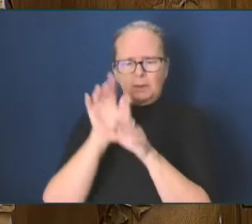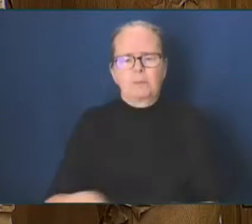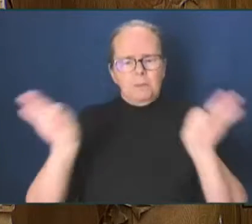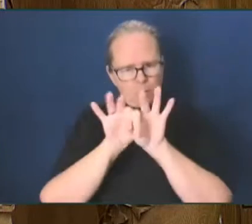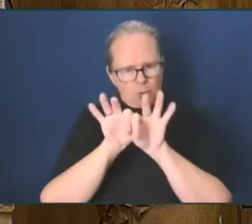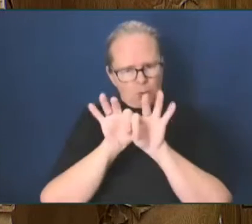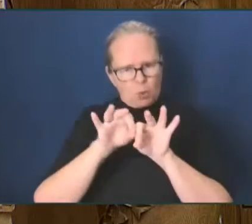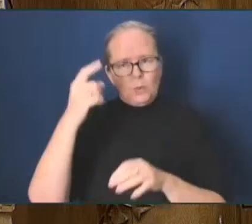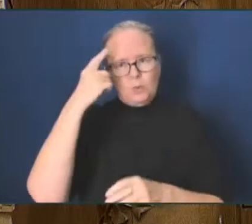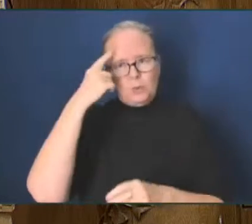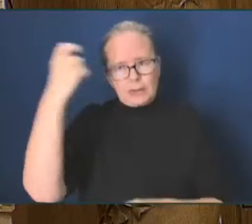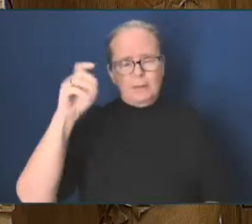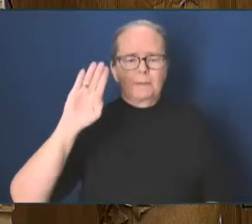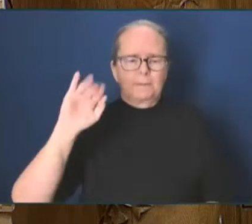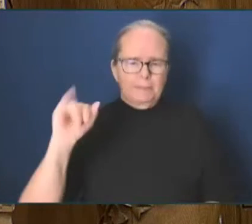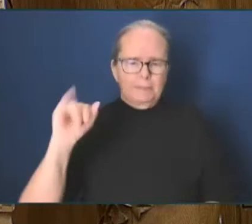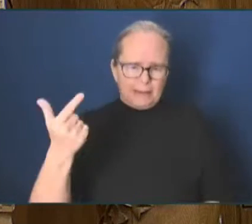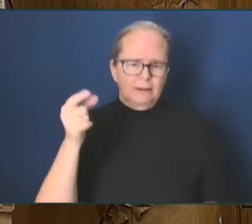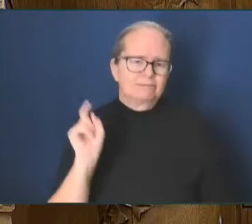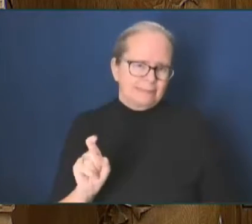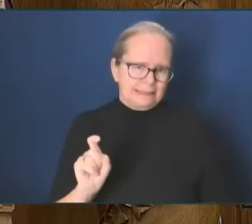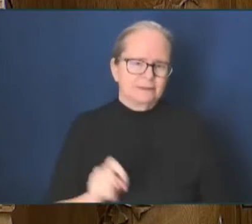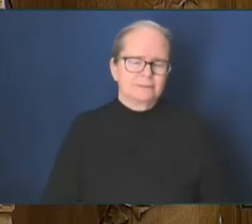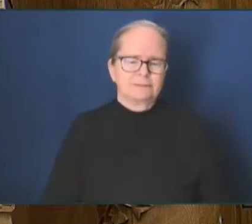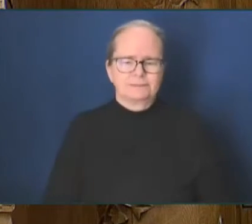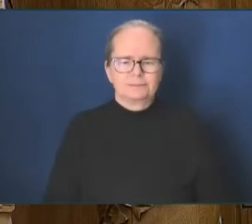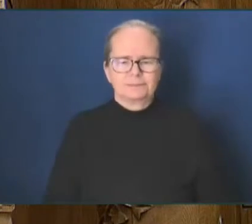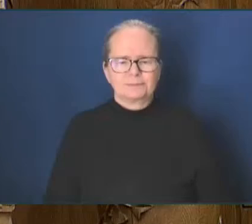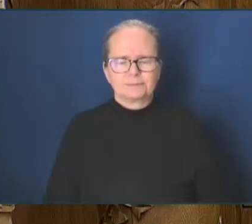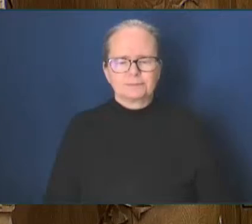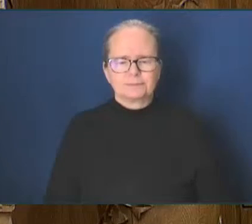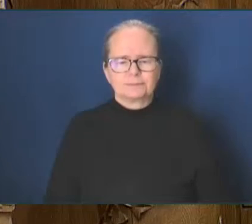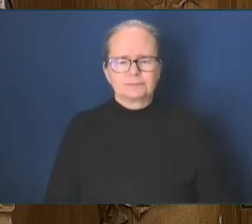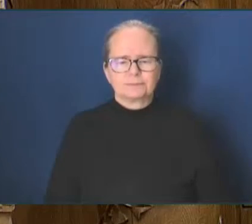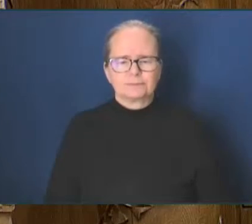Member for Sari Panorama. Thank you, Mr. Speaker.